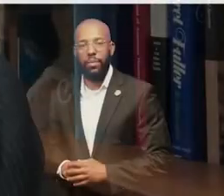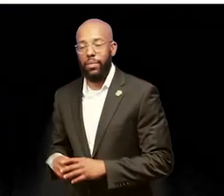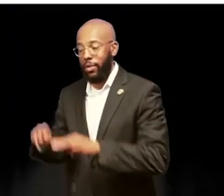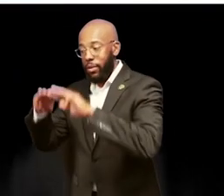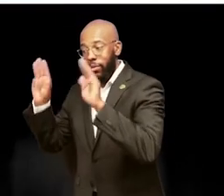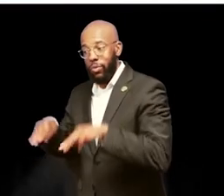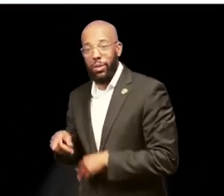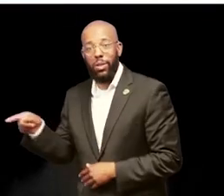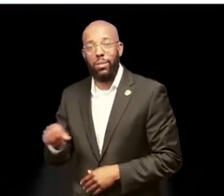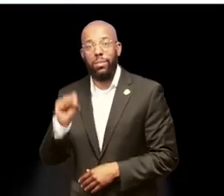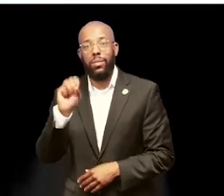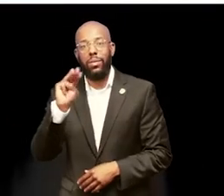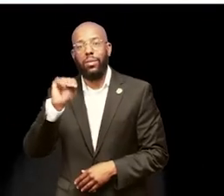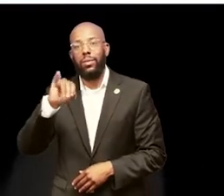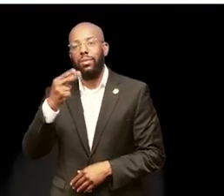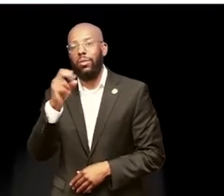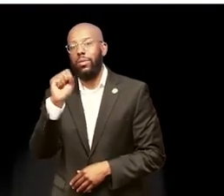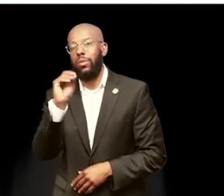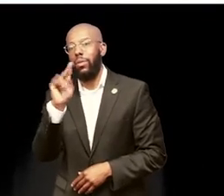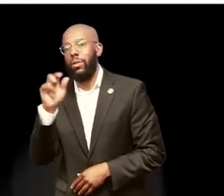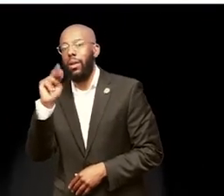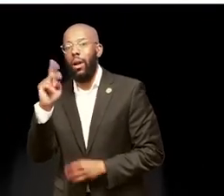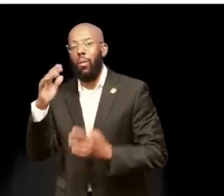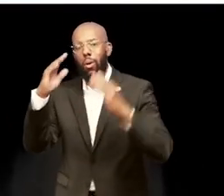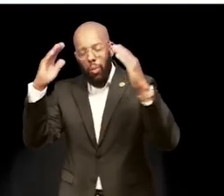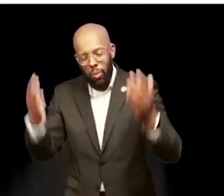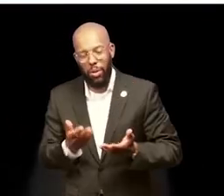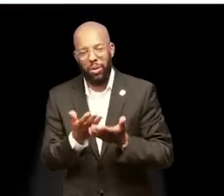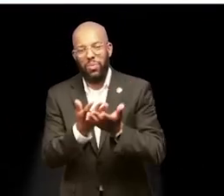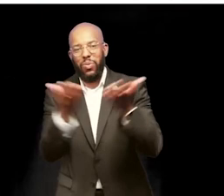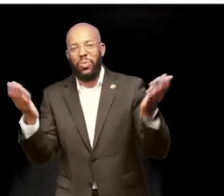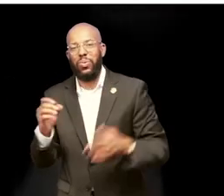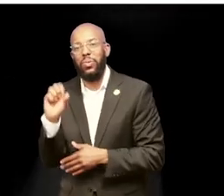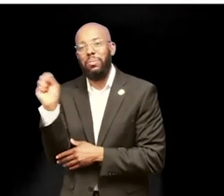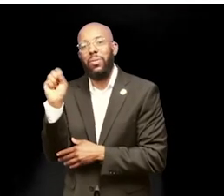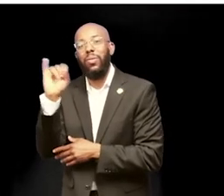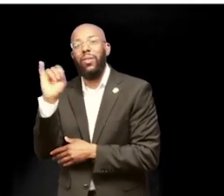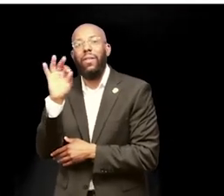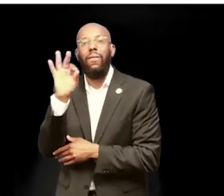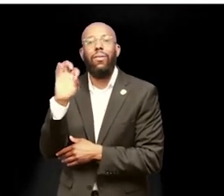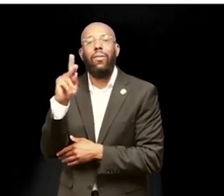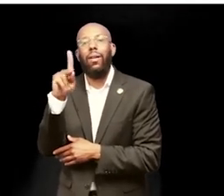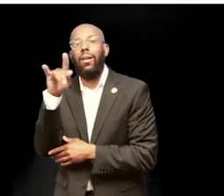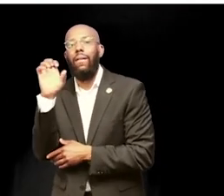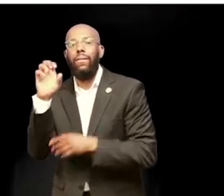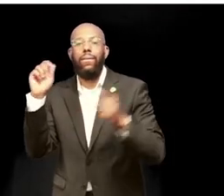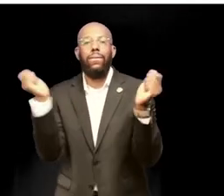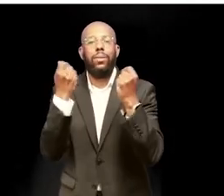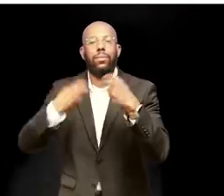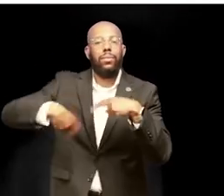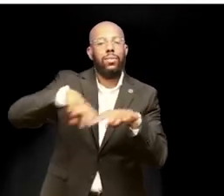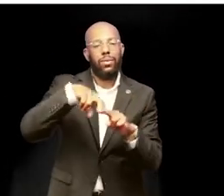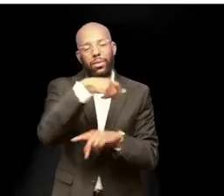On behalf of my colleagues from across the institution, I want to welcome you to the Smithsonian Folklife Festival,